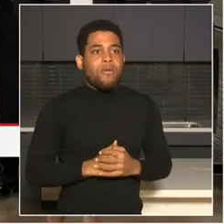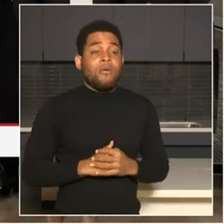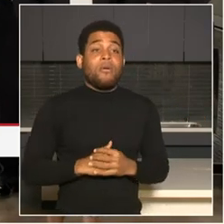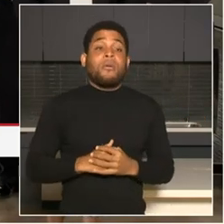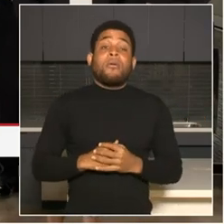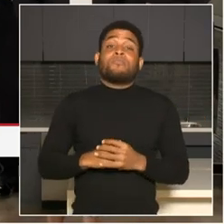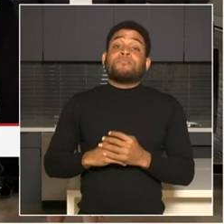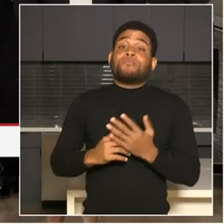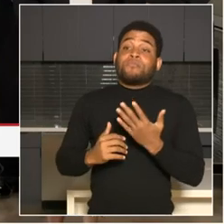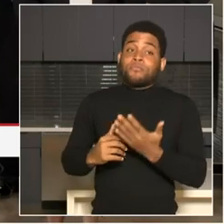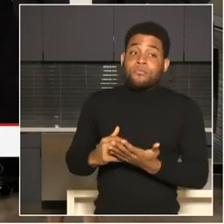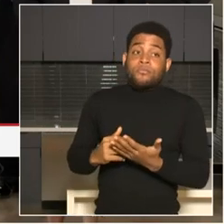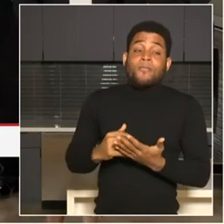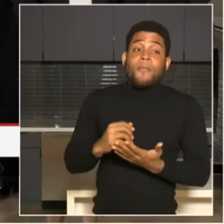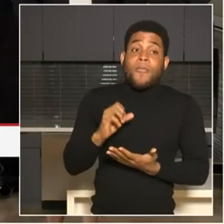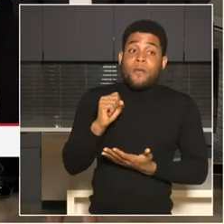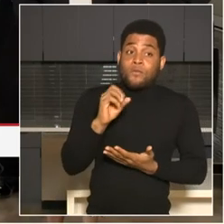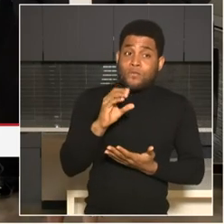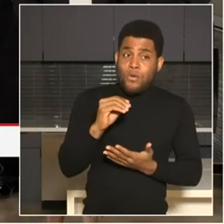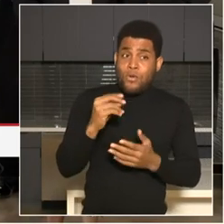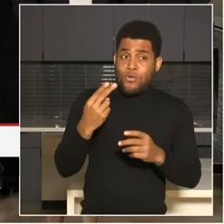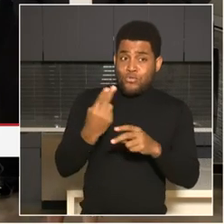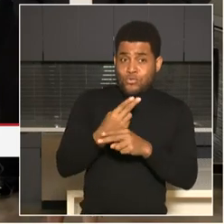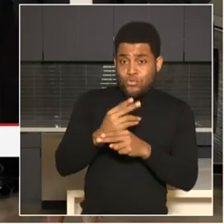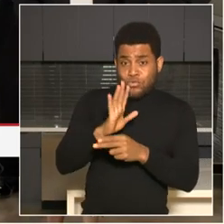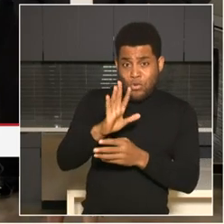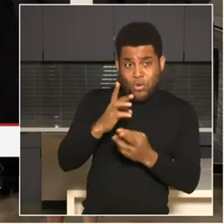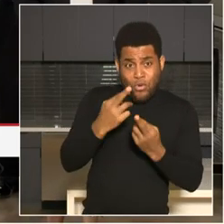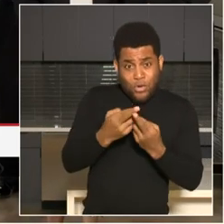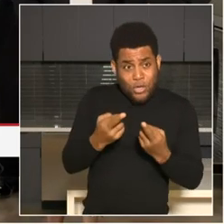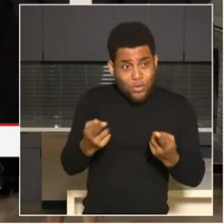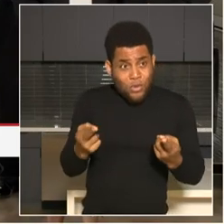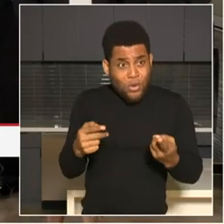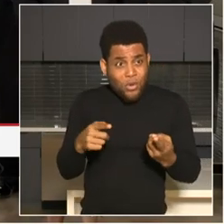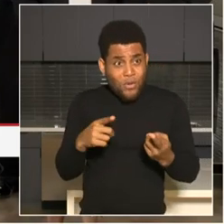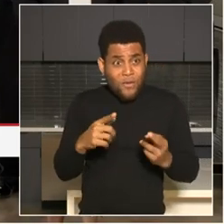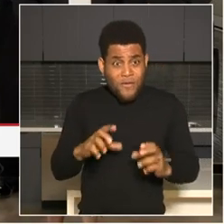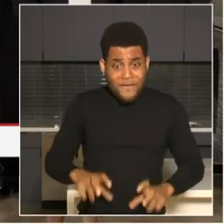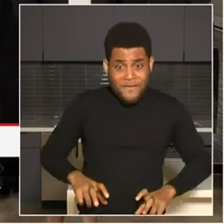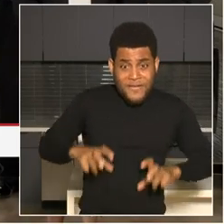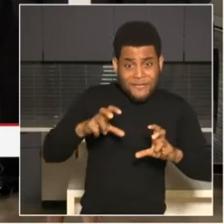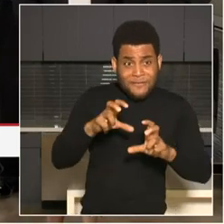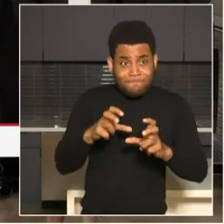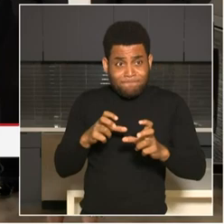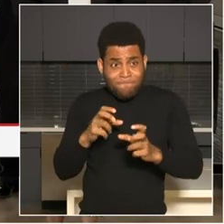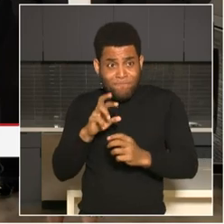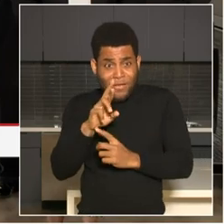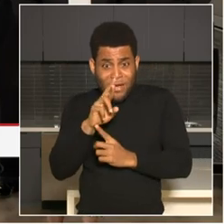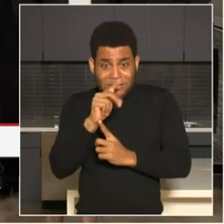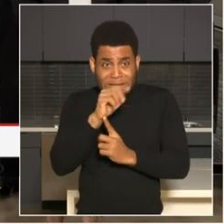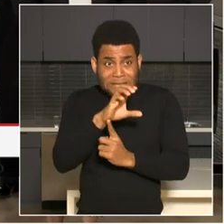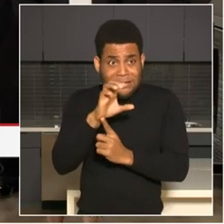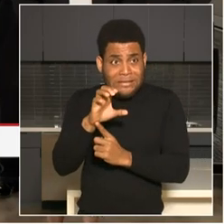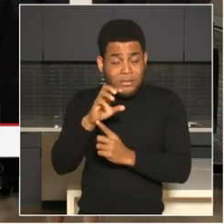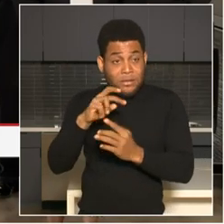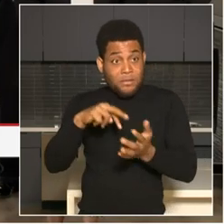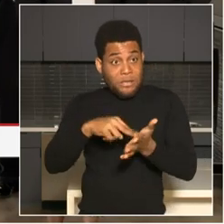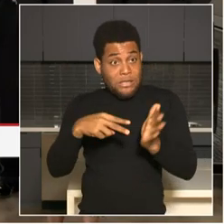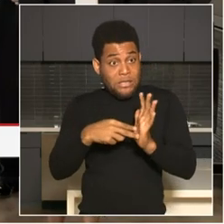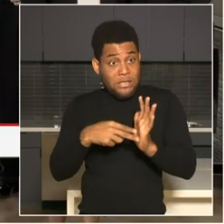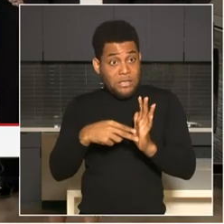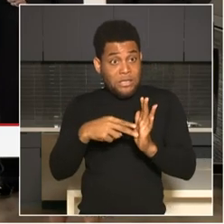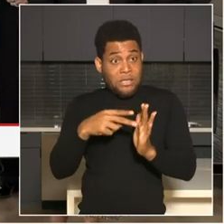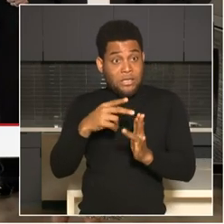monitoring and responding to crime takes away from resources that could go to, uh, benefiting people from low socioeconomic